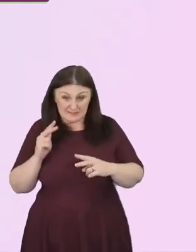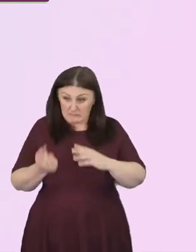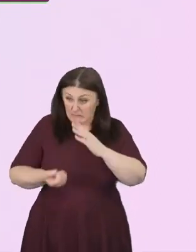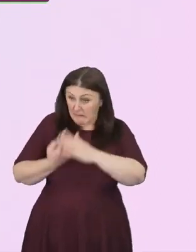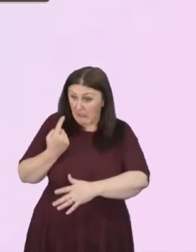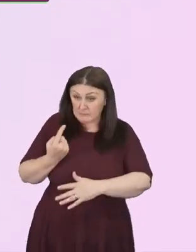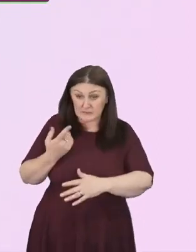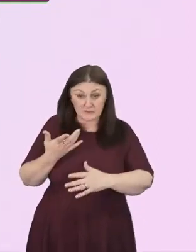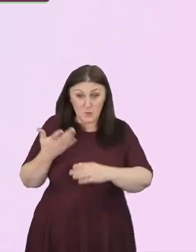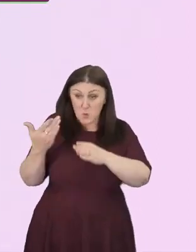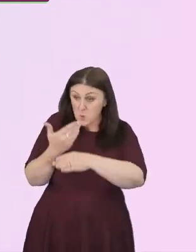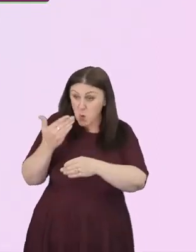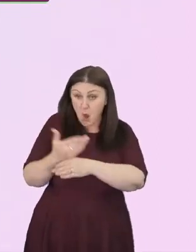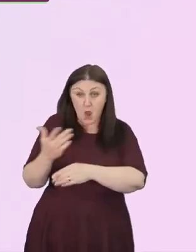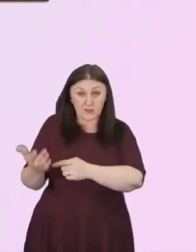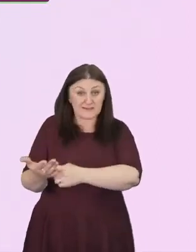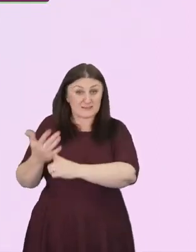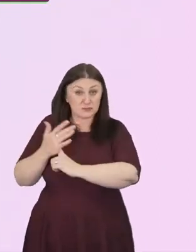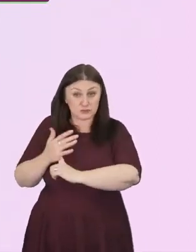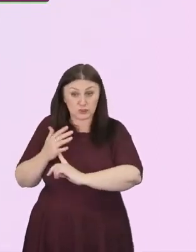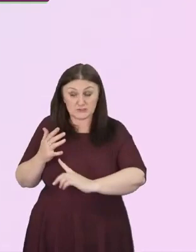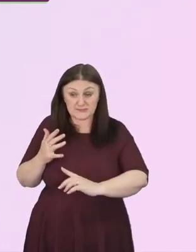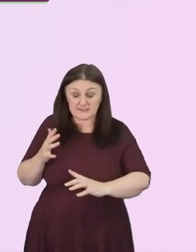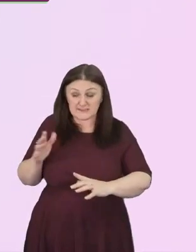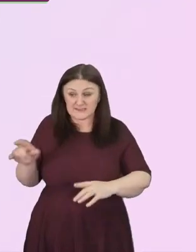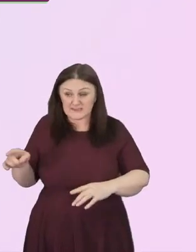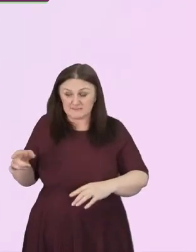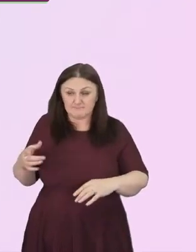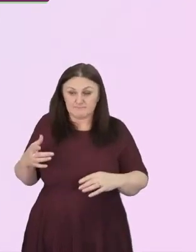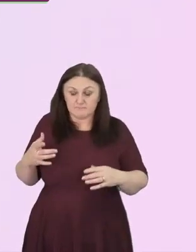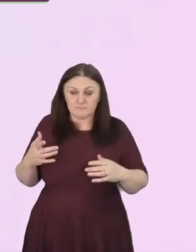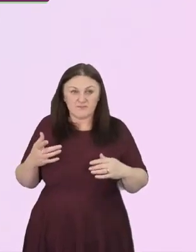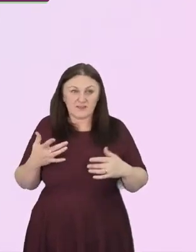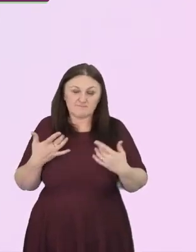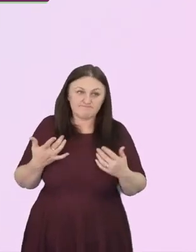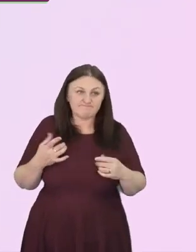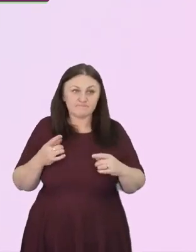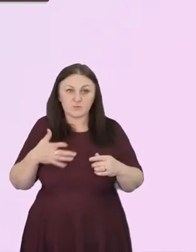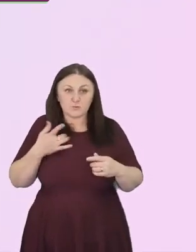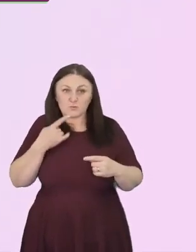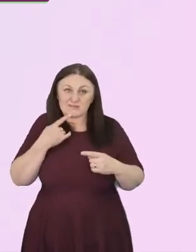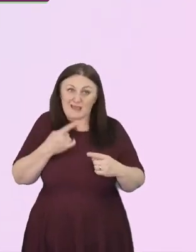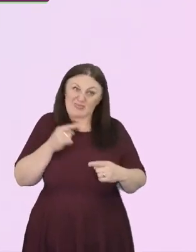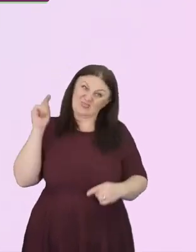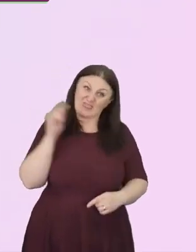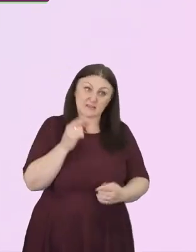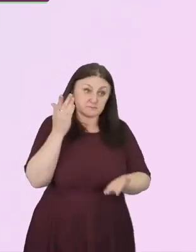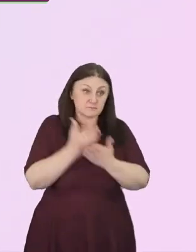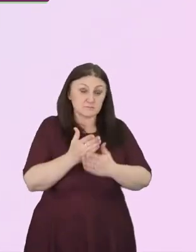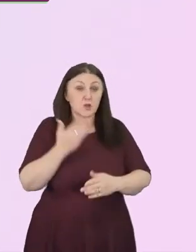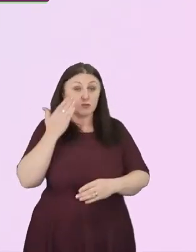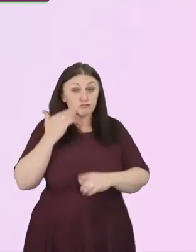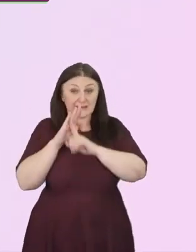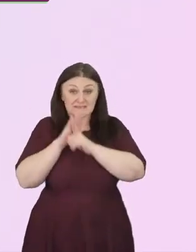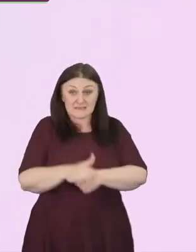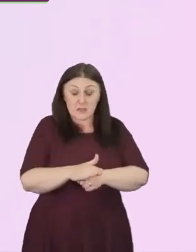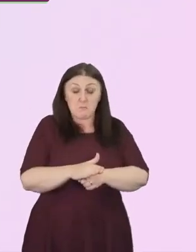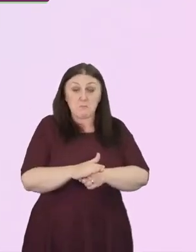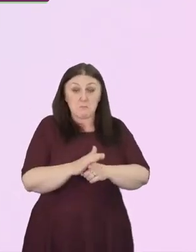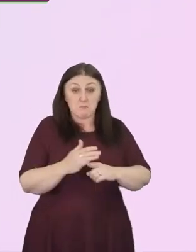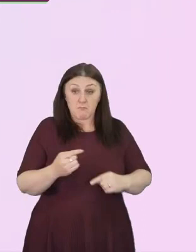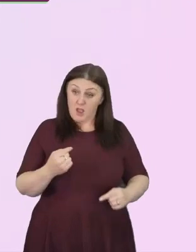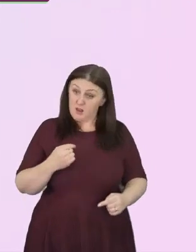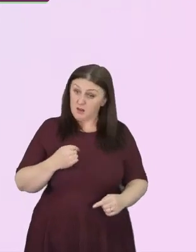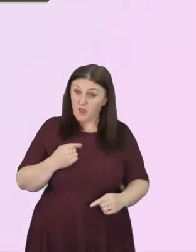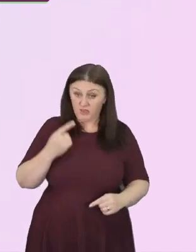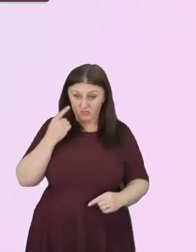other settings as being an issue of racism. I think it has felt like the right thing for me to name it